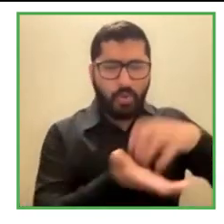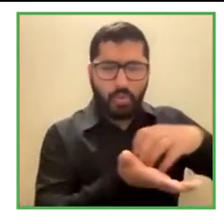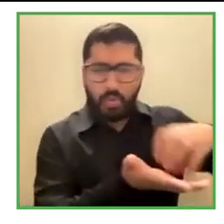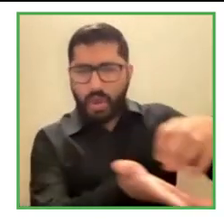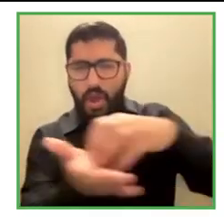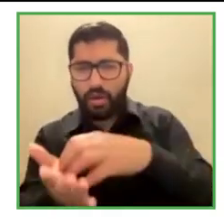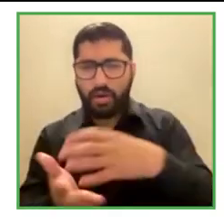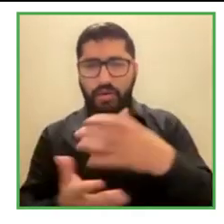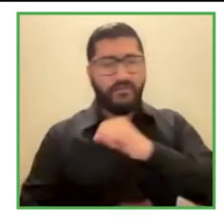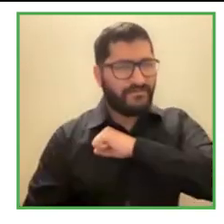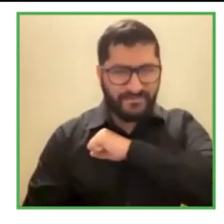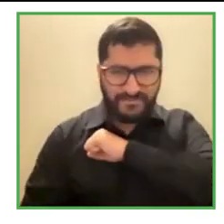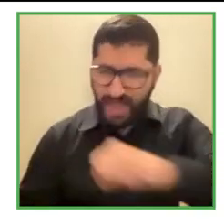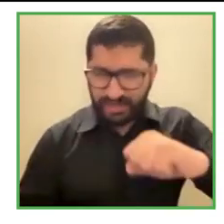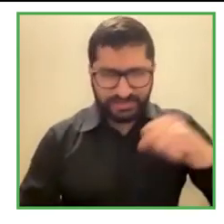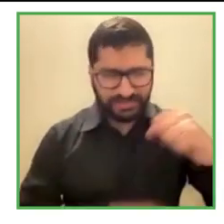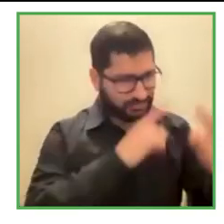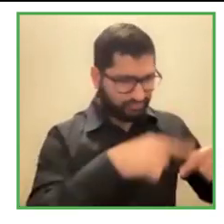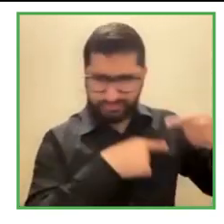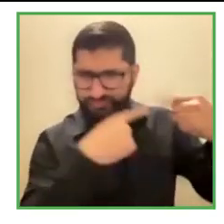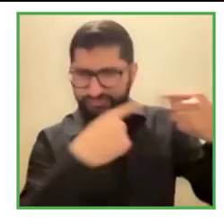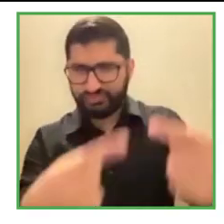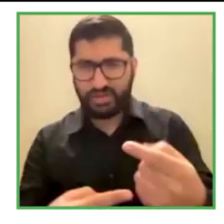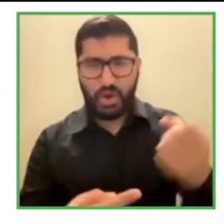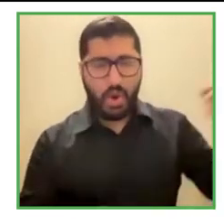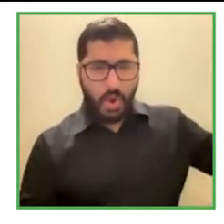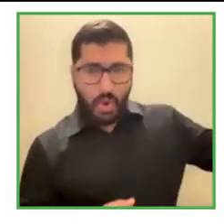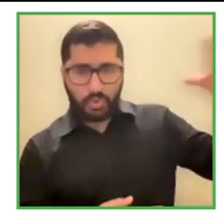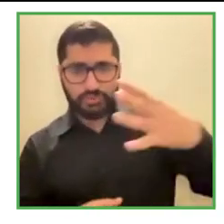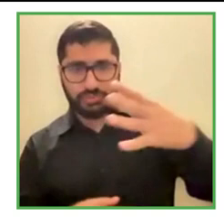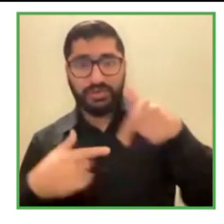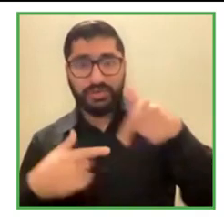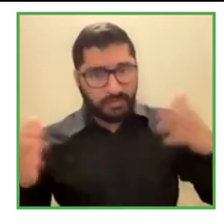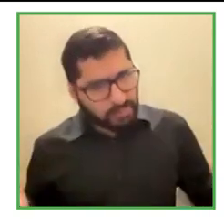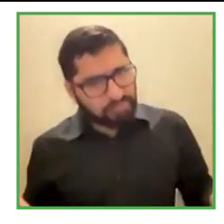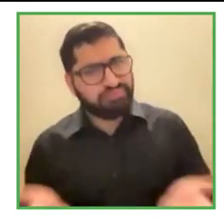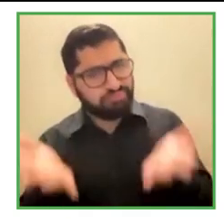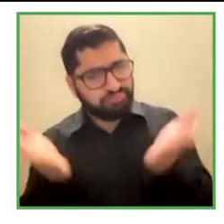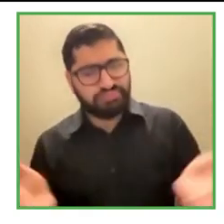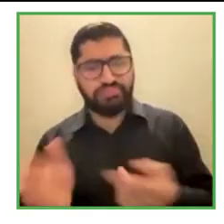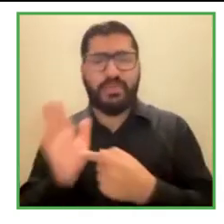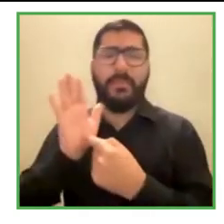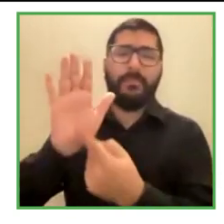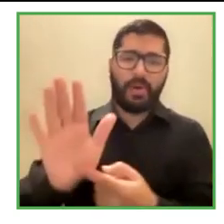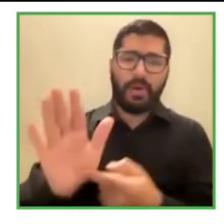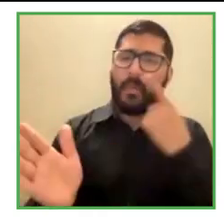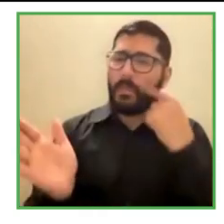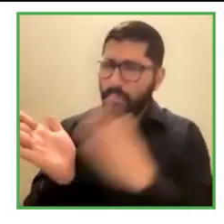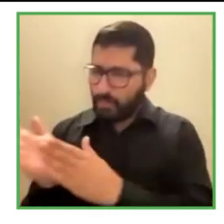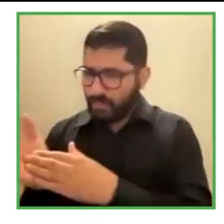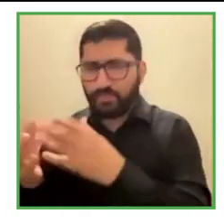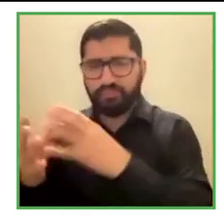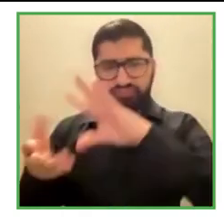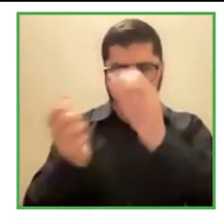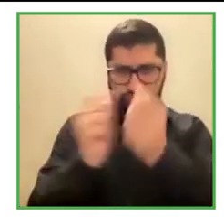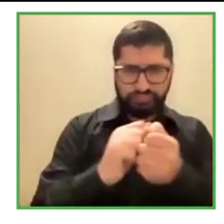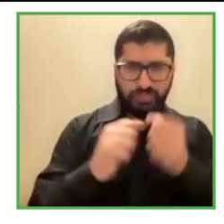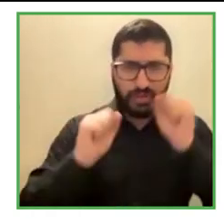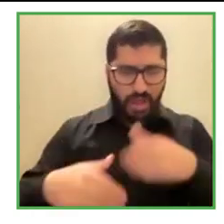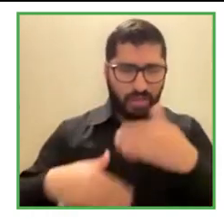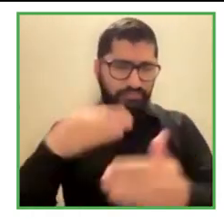and show that it works, that we can do a lot of work online. And therefore, our future